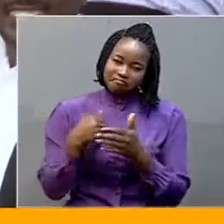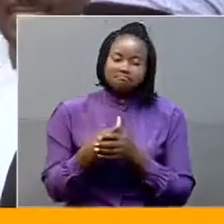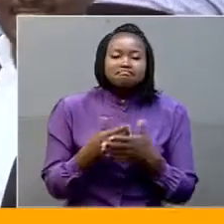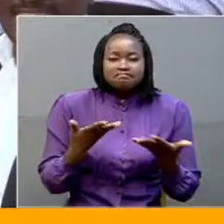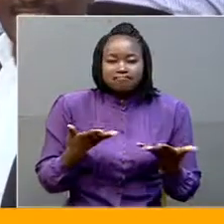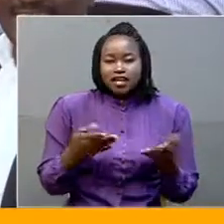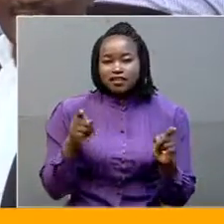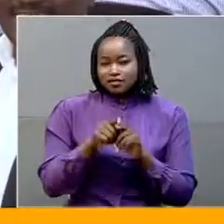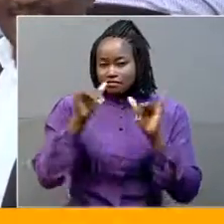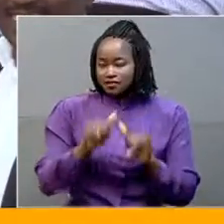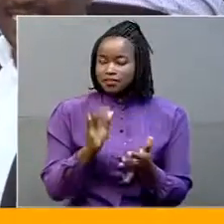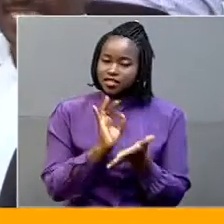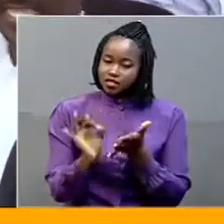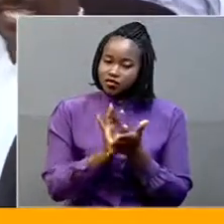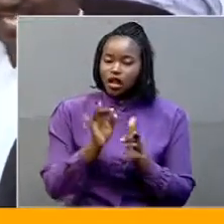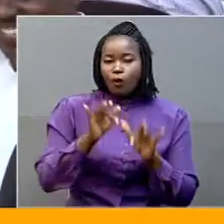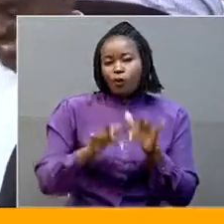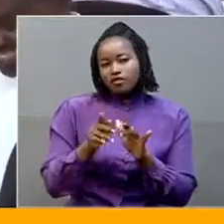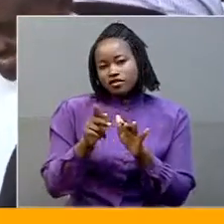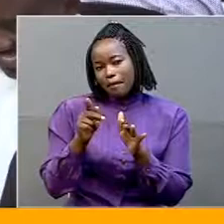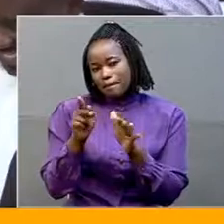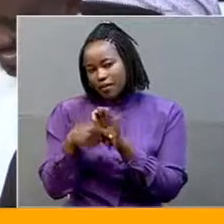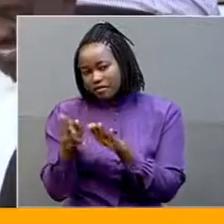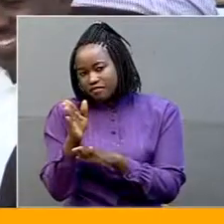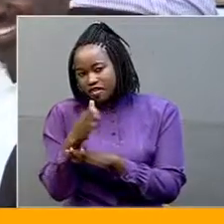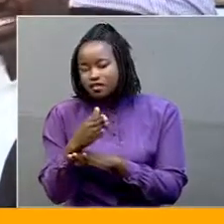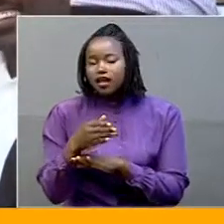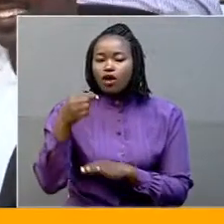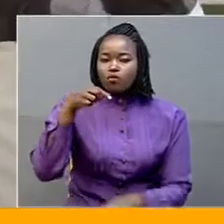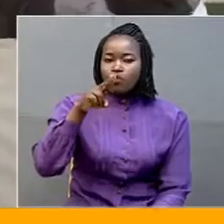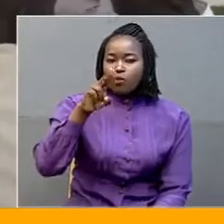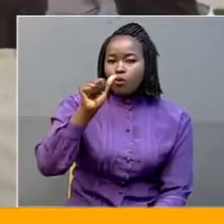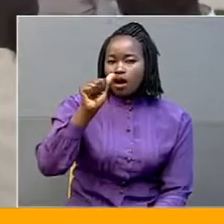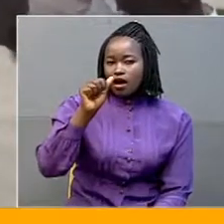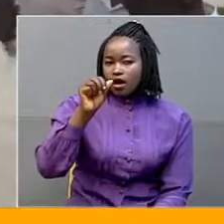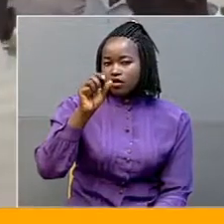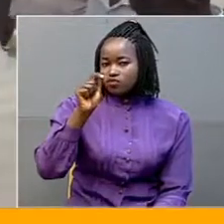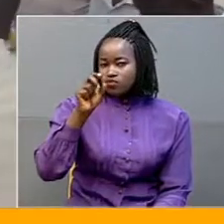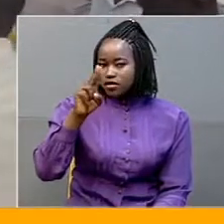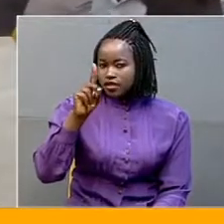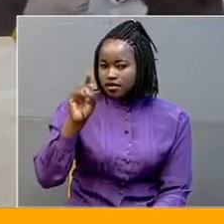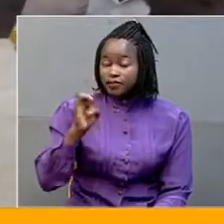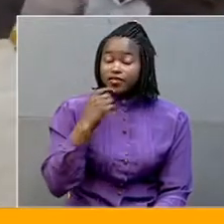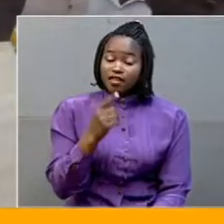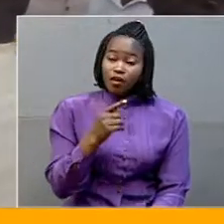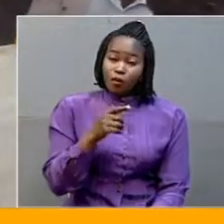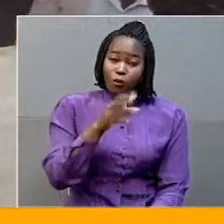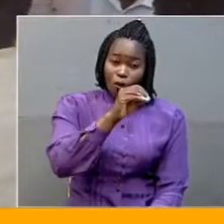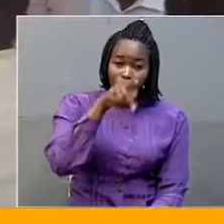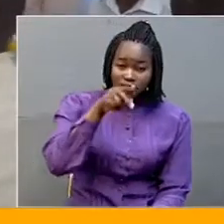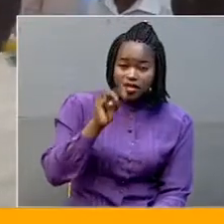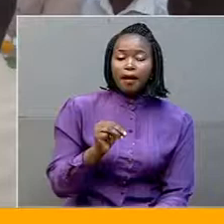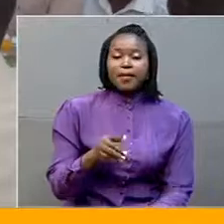The Permanent Secretary, the of the Prime Minister, Christine Guatu De Chintu, noted that the Office of the Prime Minister thrives on